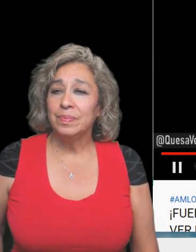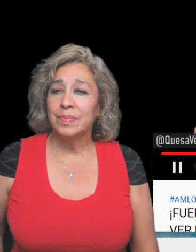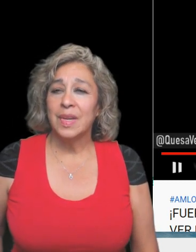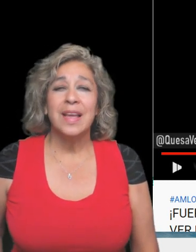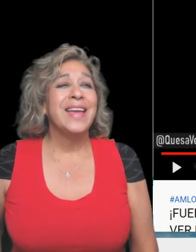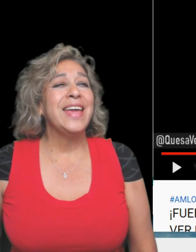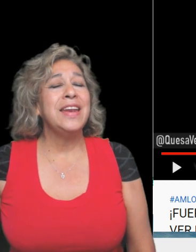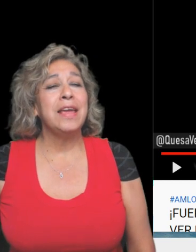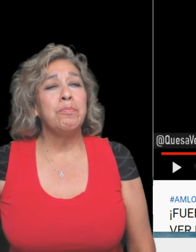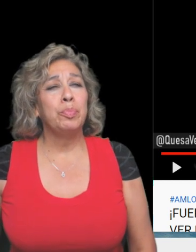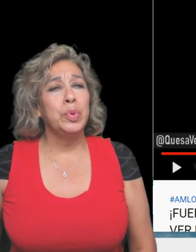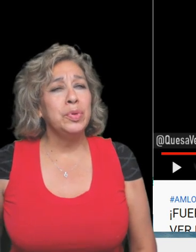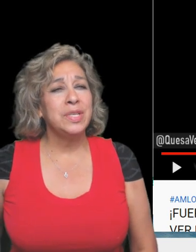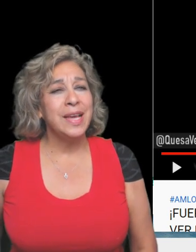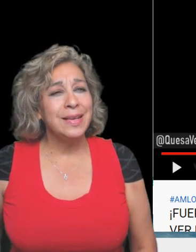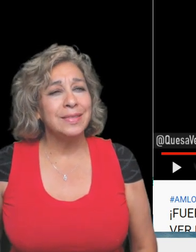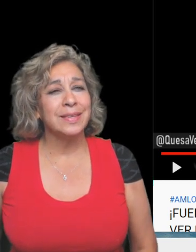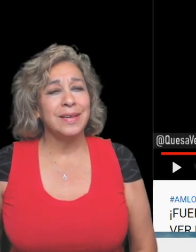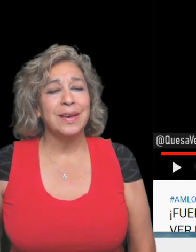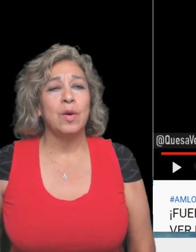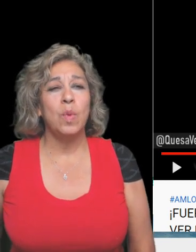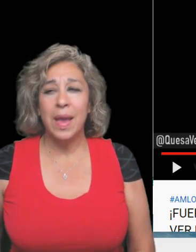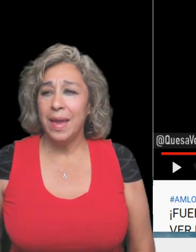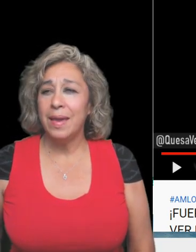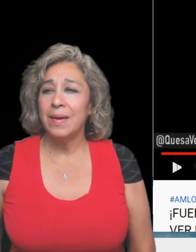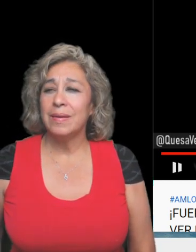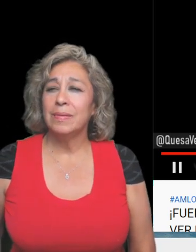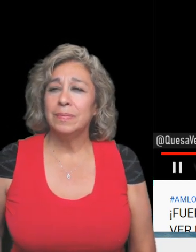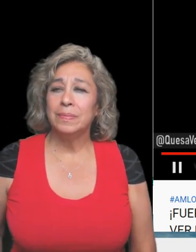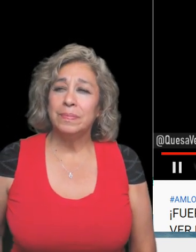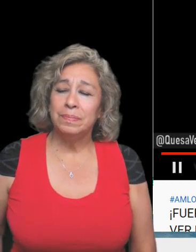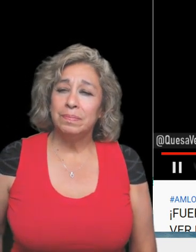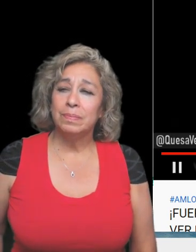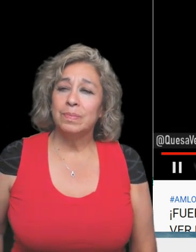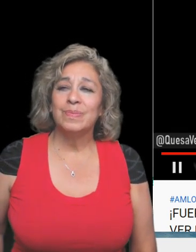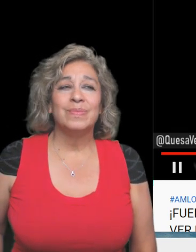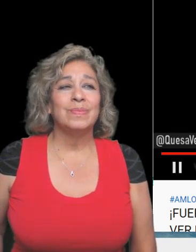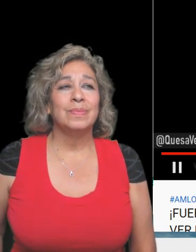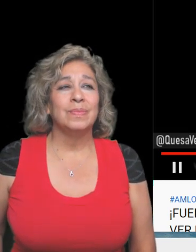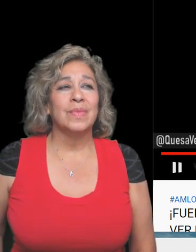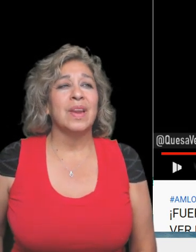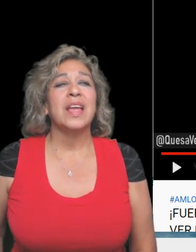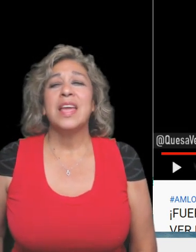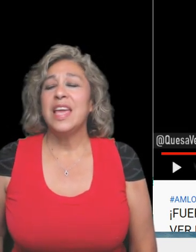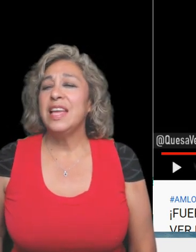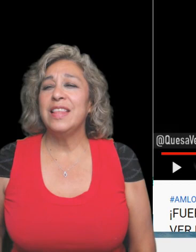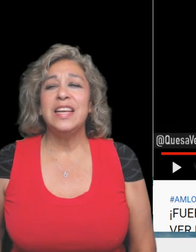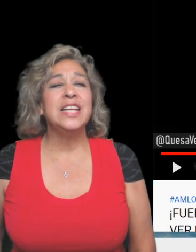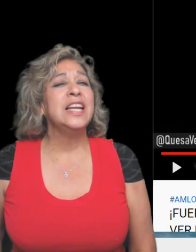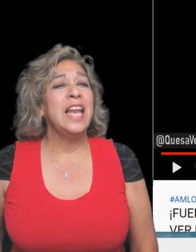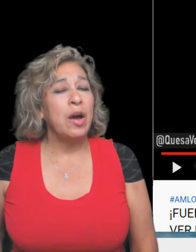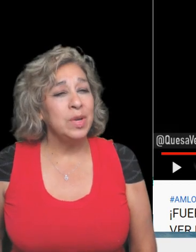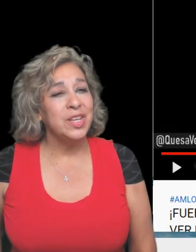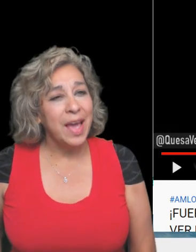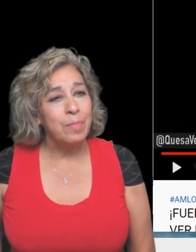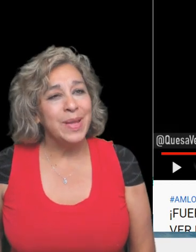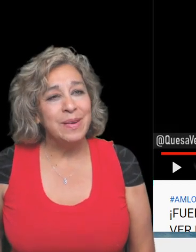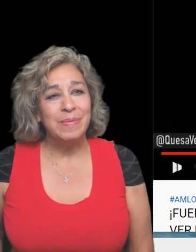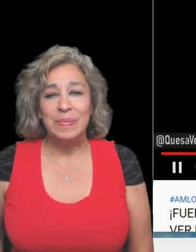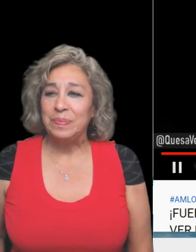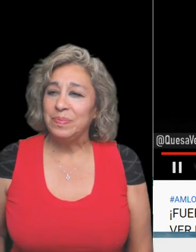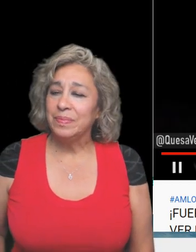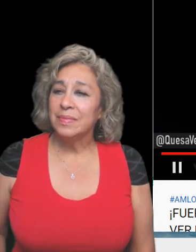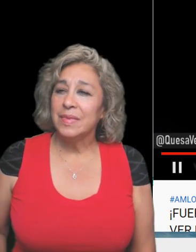brusca in a brutesque way no traspasar if they didn't allow it to